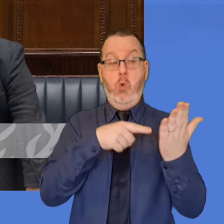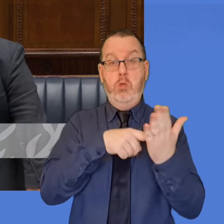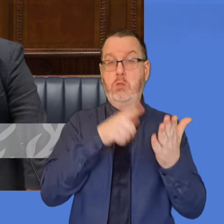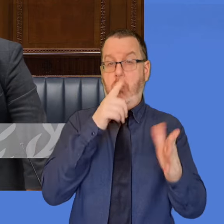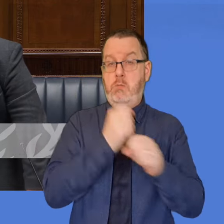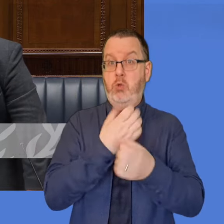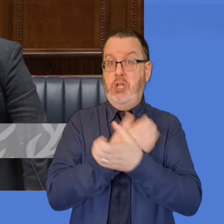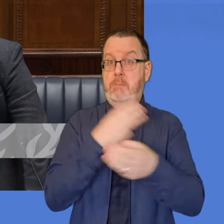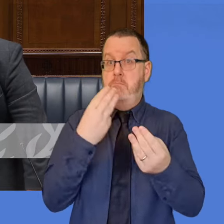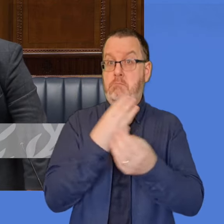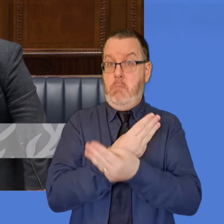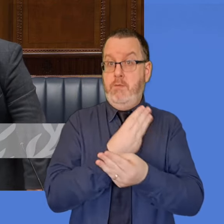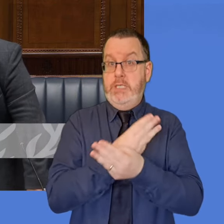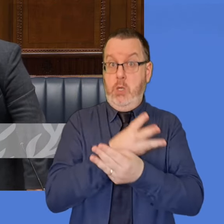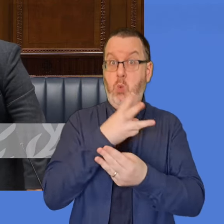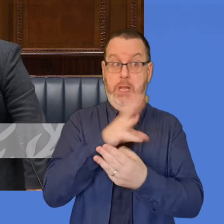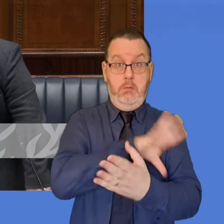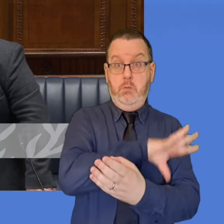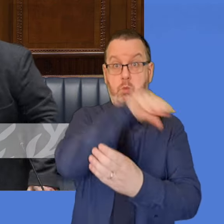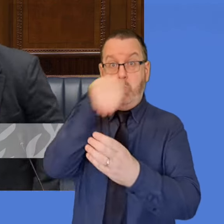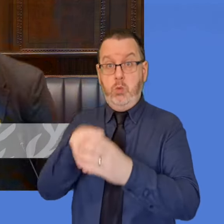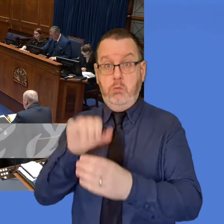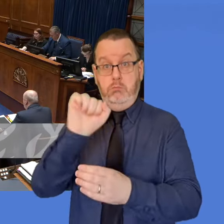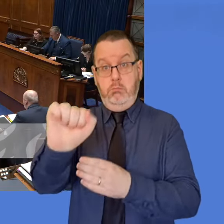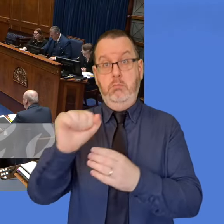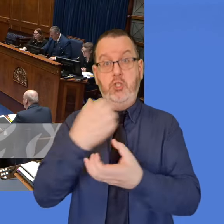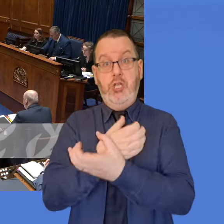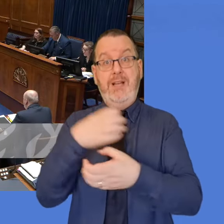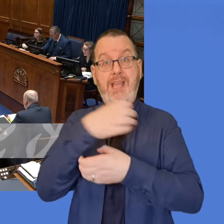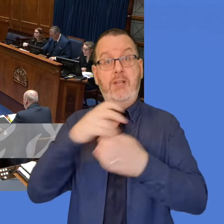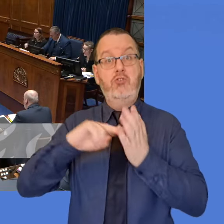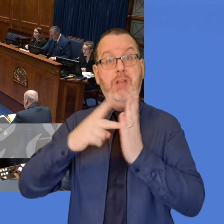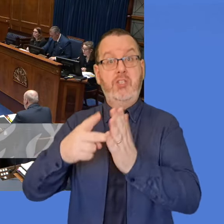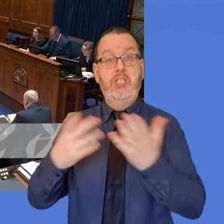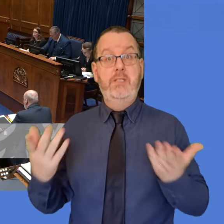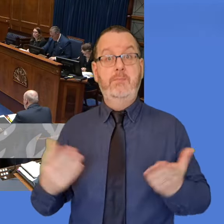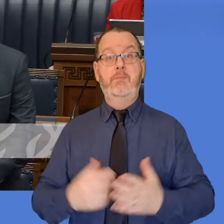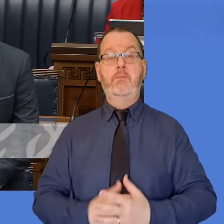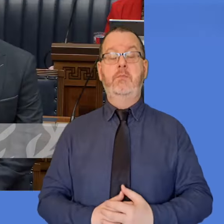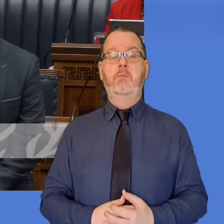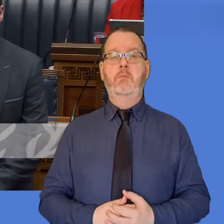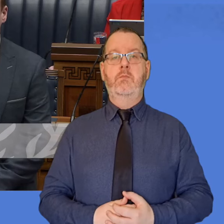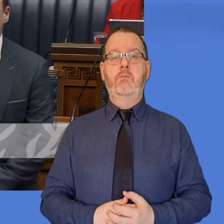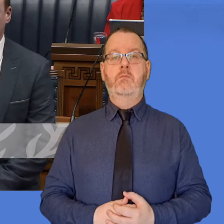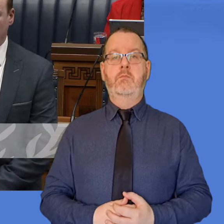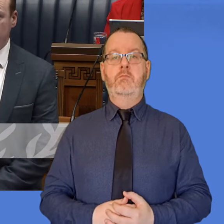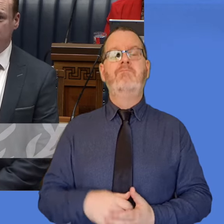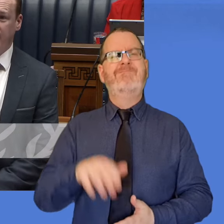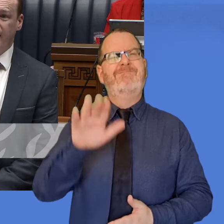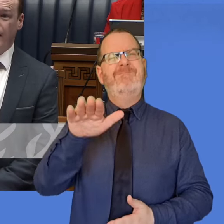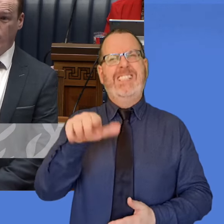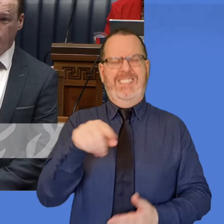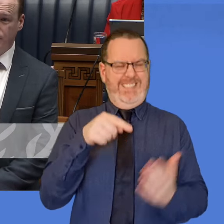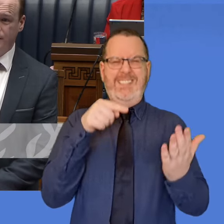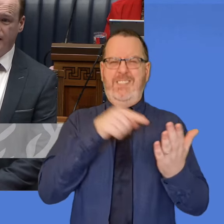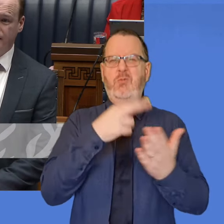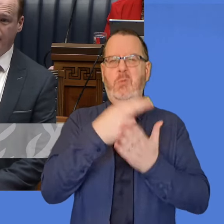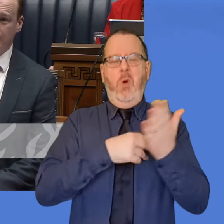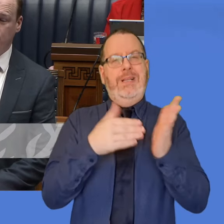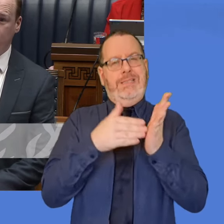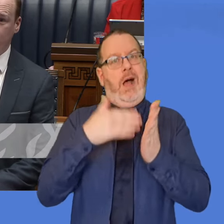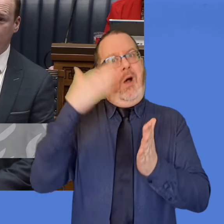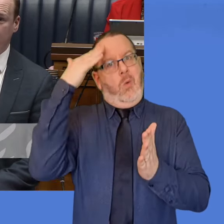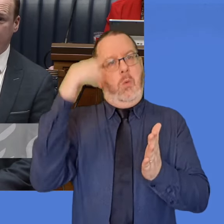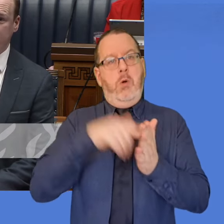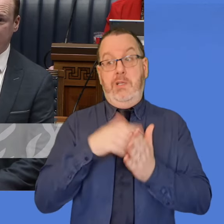before finalising the anti-poverty strategy? Minister, the member will be aware that that report has only just been published today and I will want to take